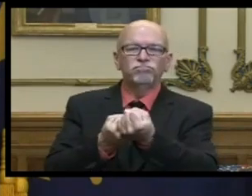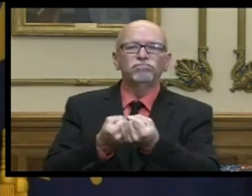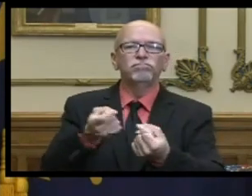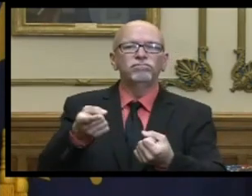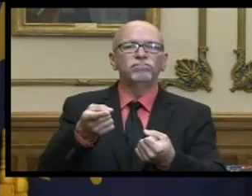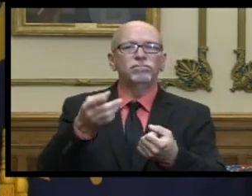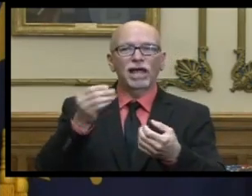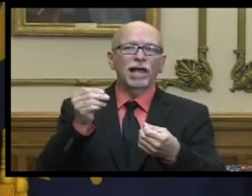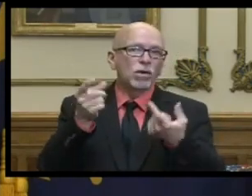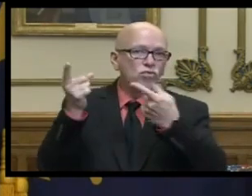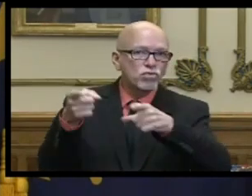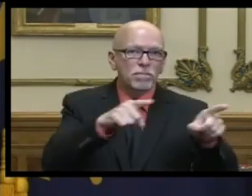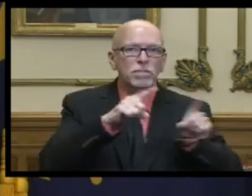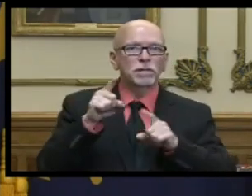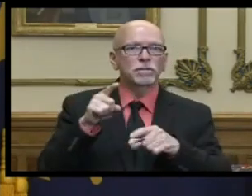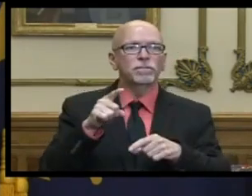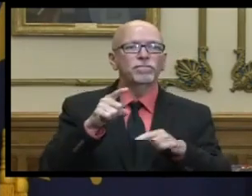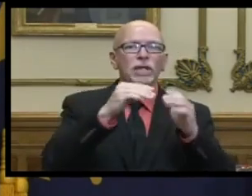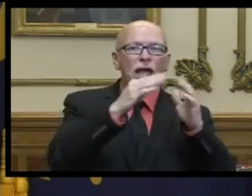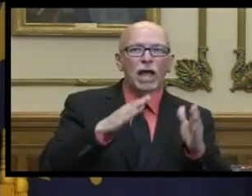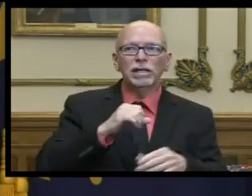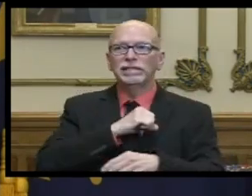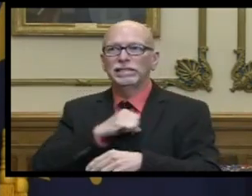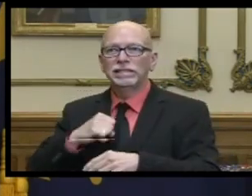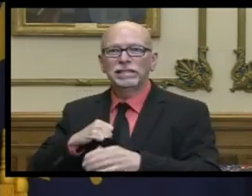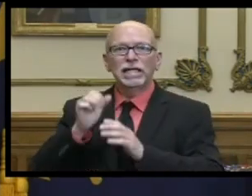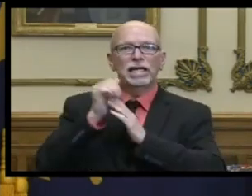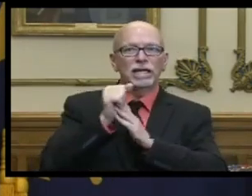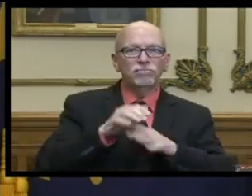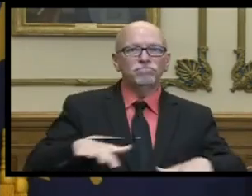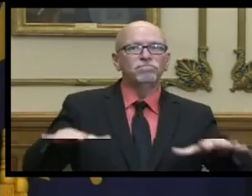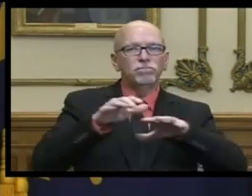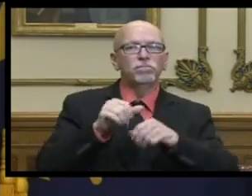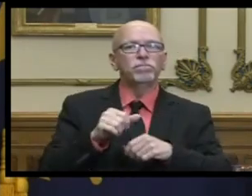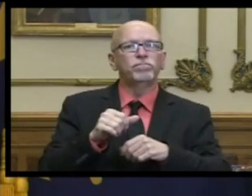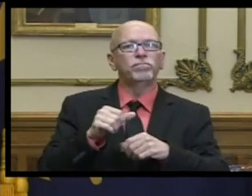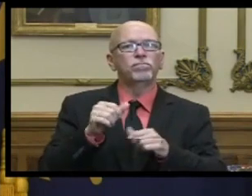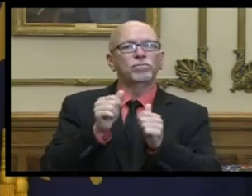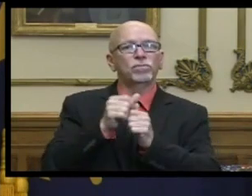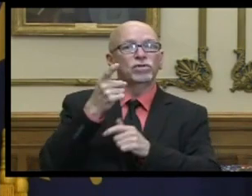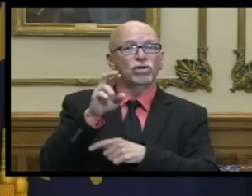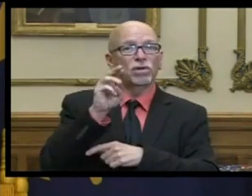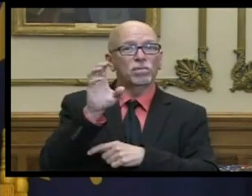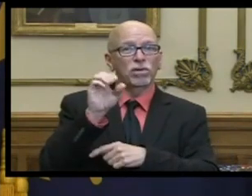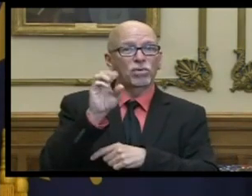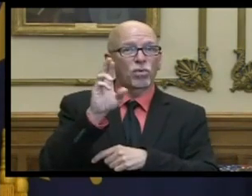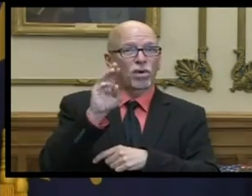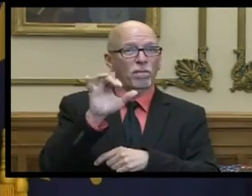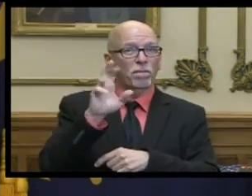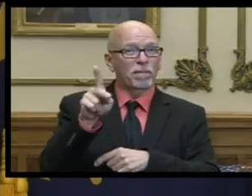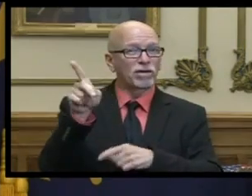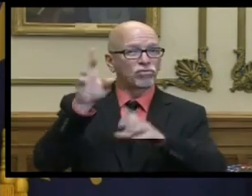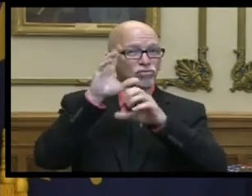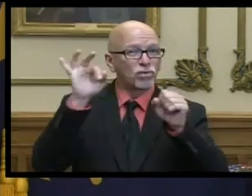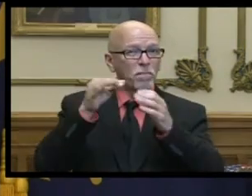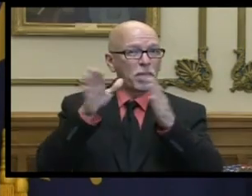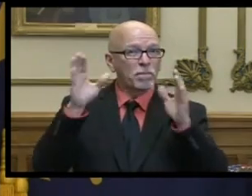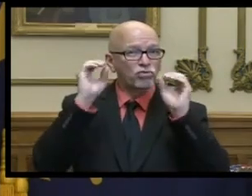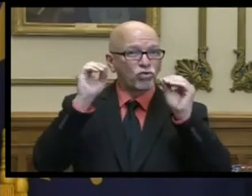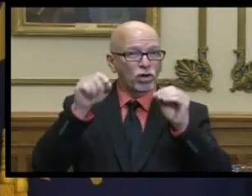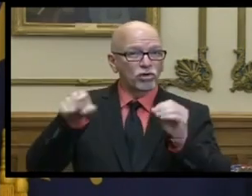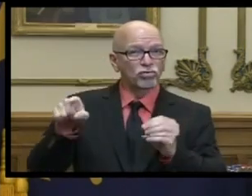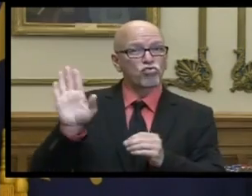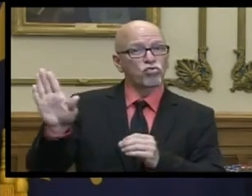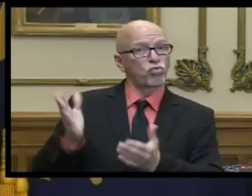agreement again in the house and the senate and leadership with dr mccormick superintendent of public instruction